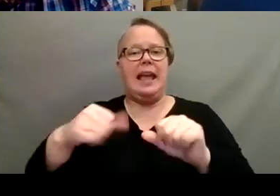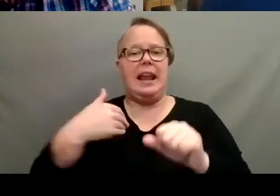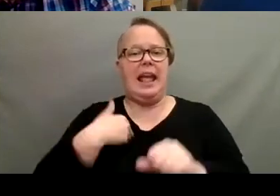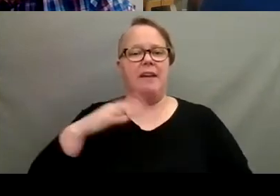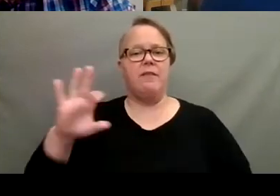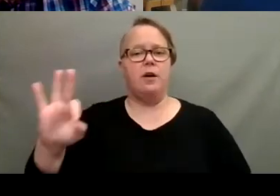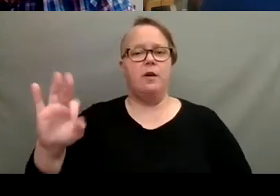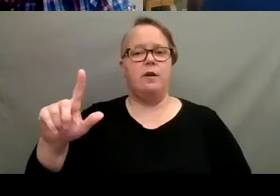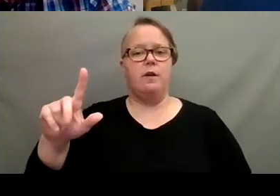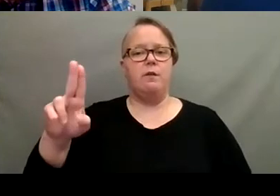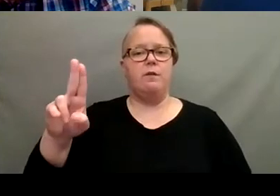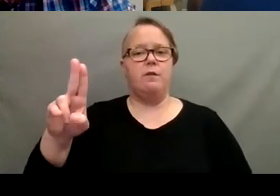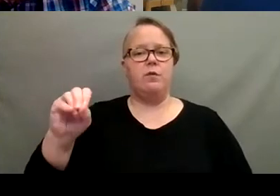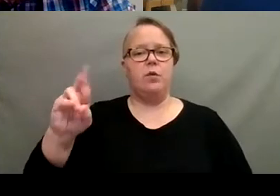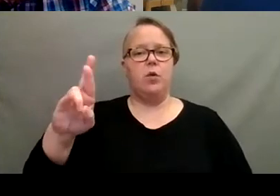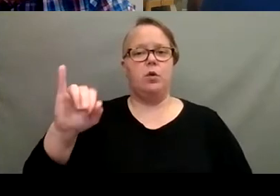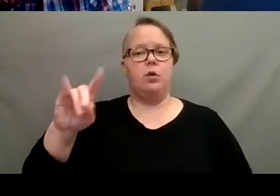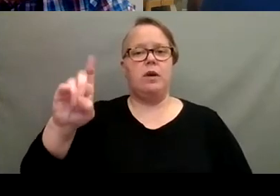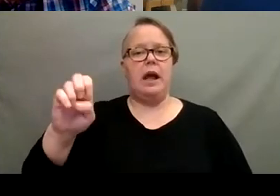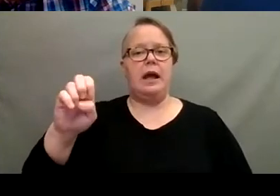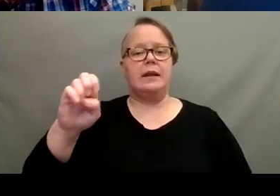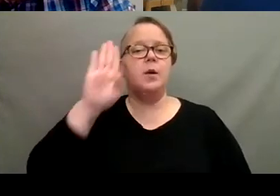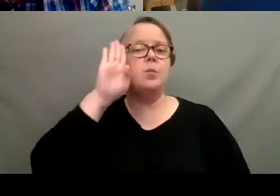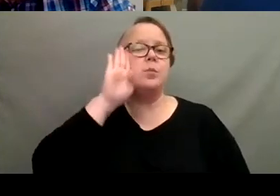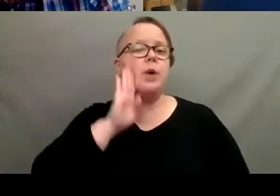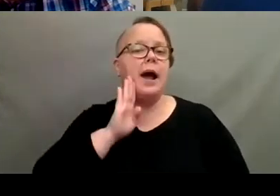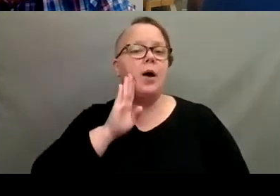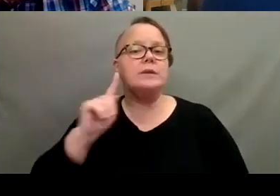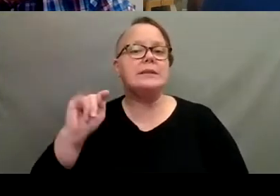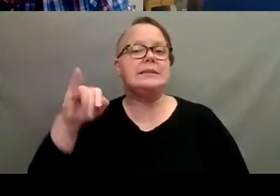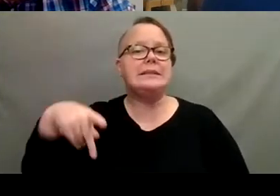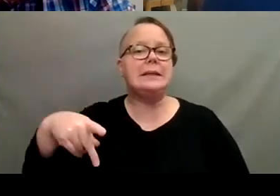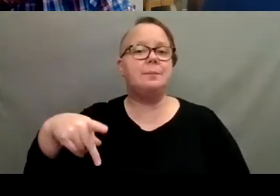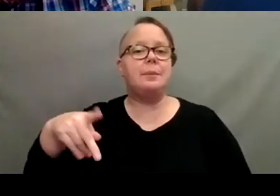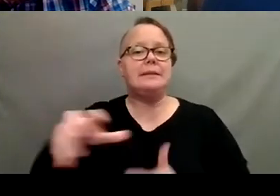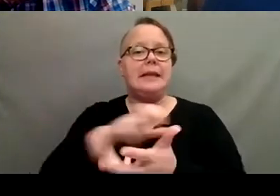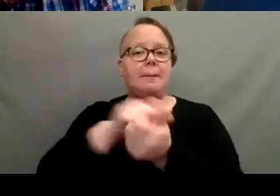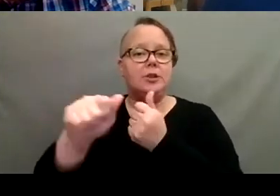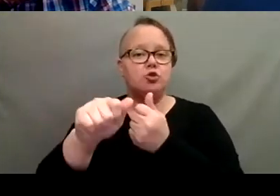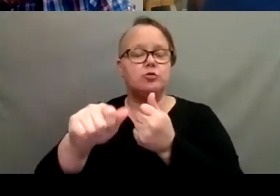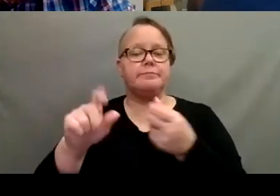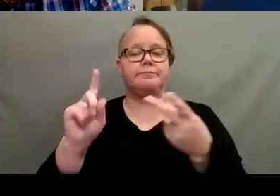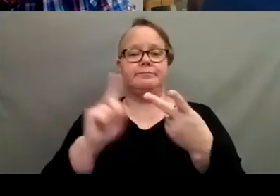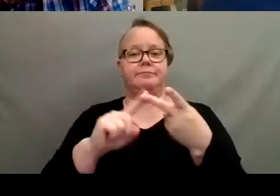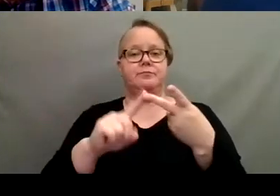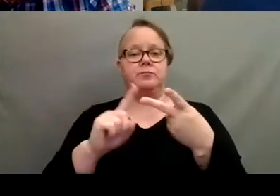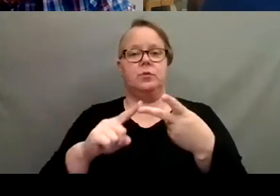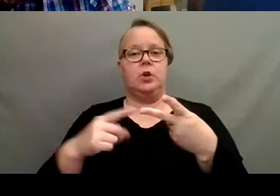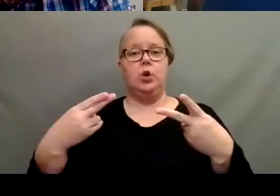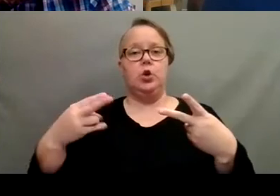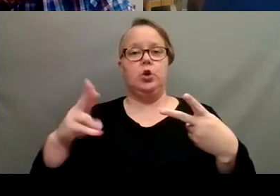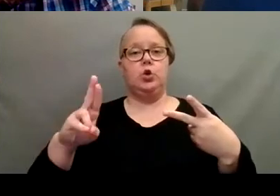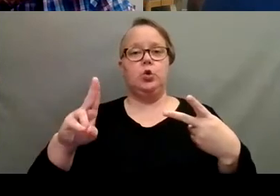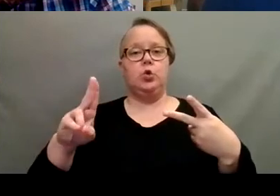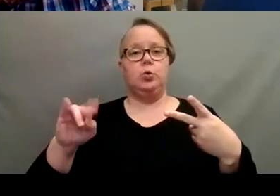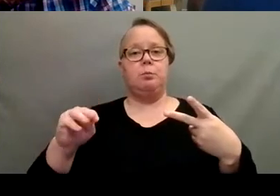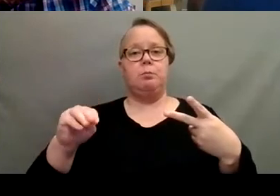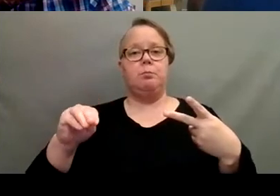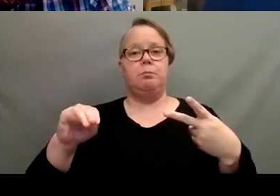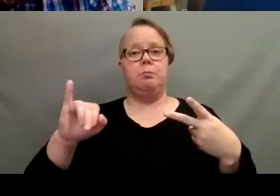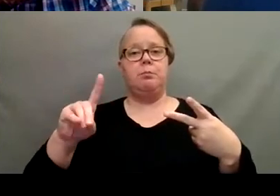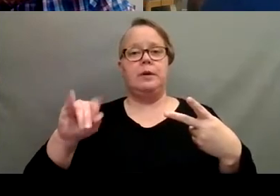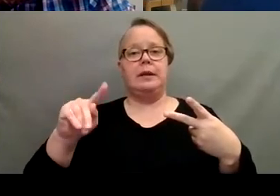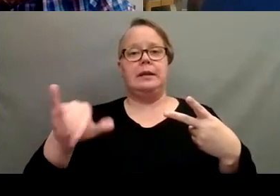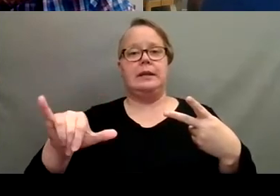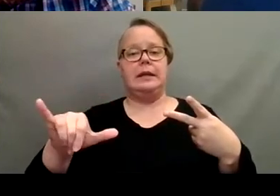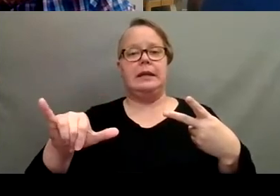brown tip damage. Humidity can be another thing if you're noticing the edges are getting